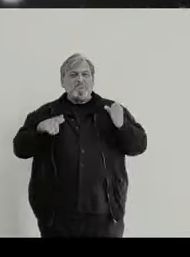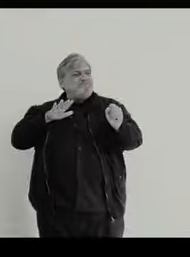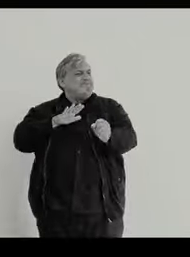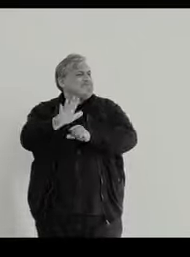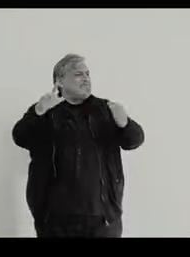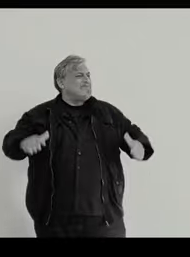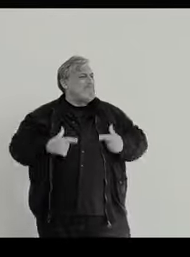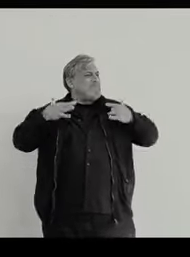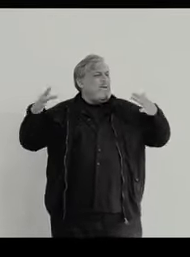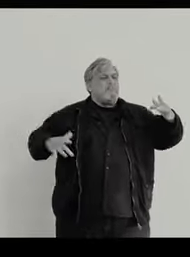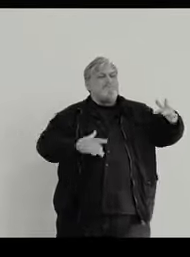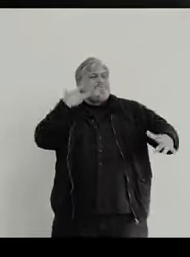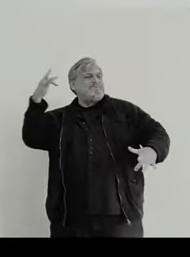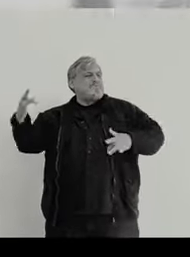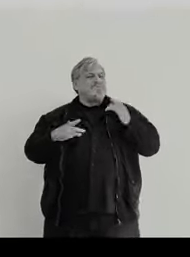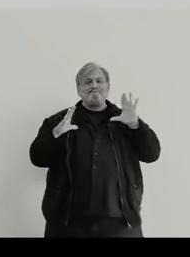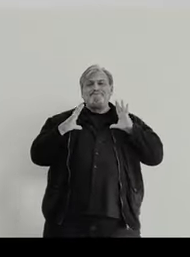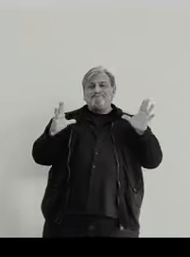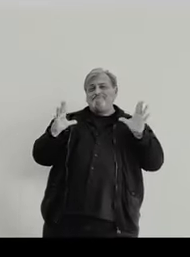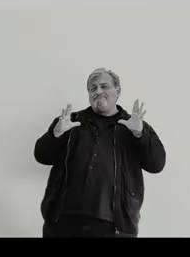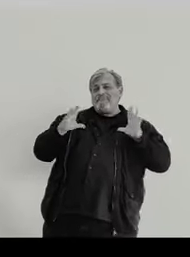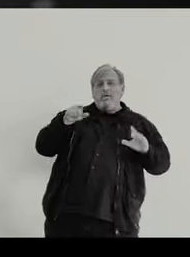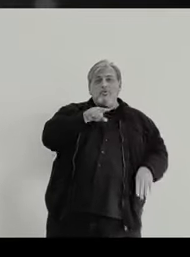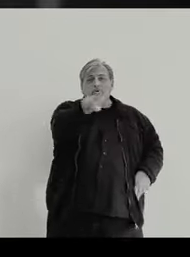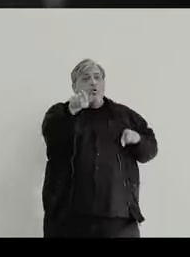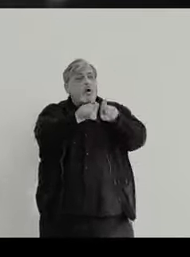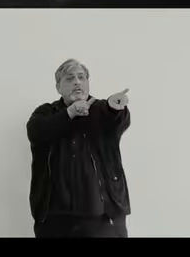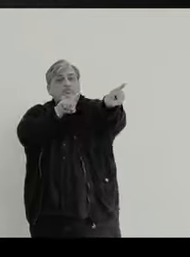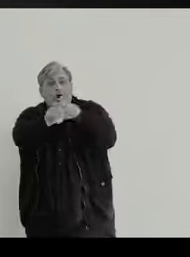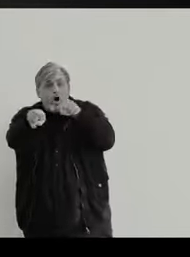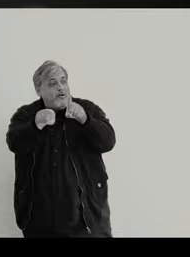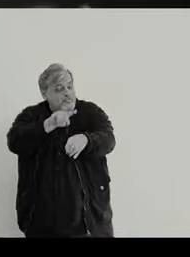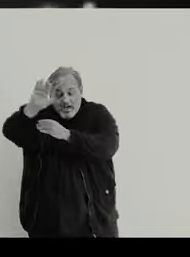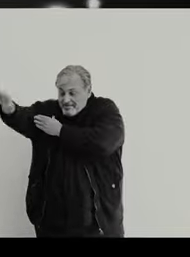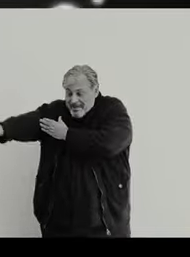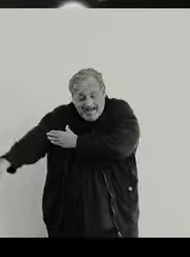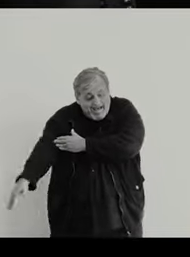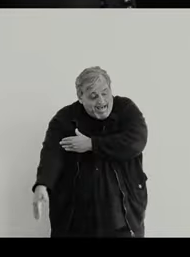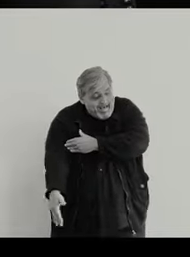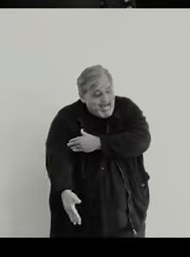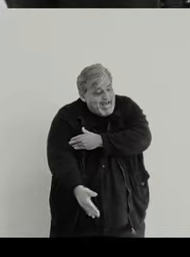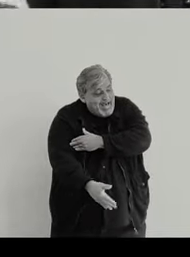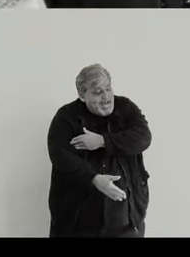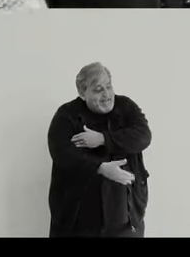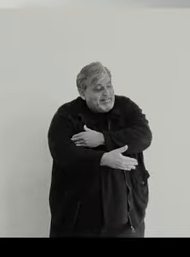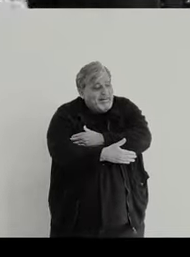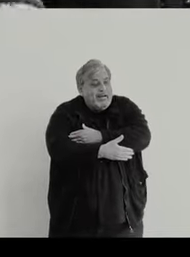Living enough and we're feeling alright You are the star of the night